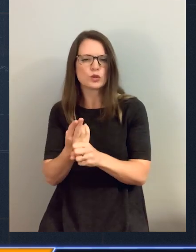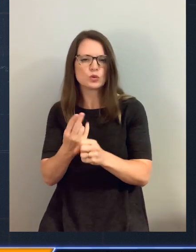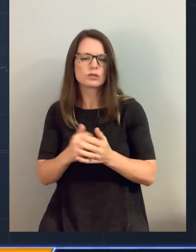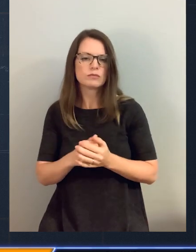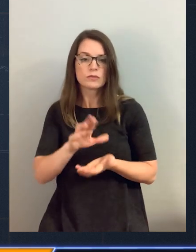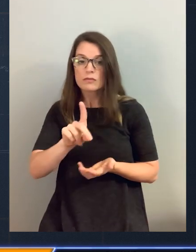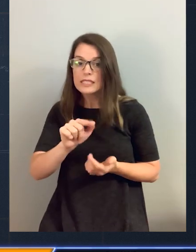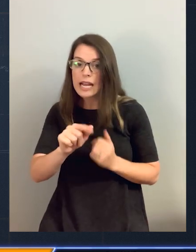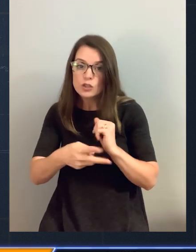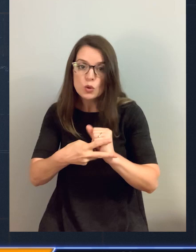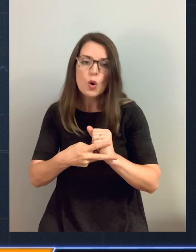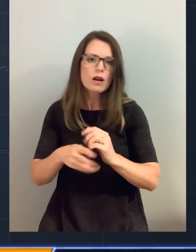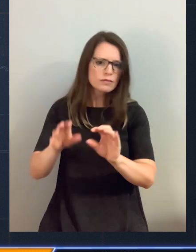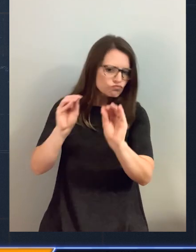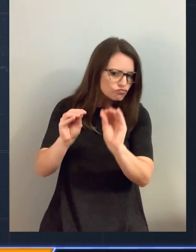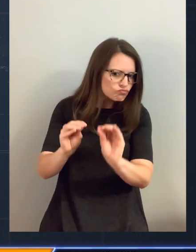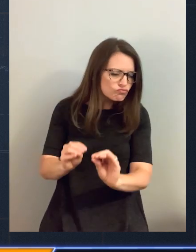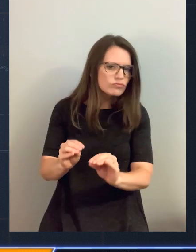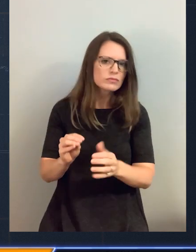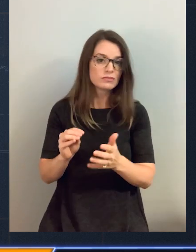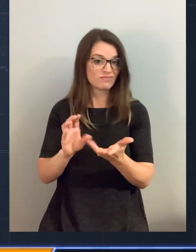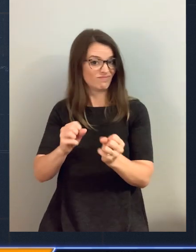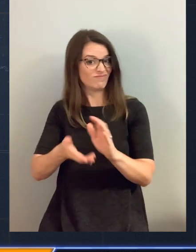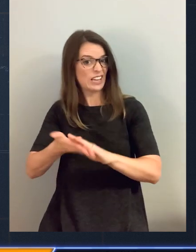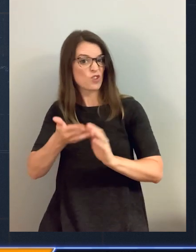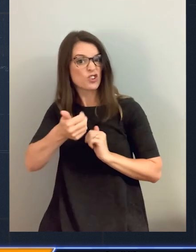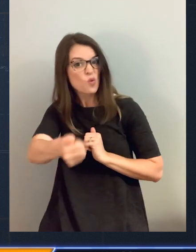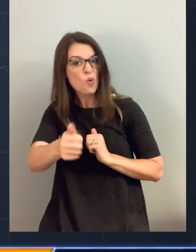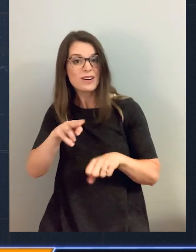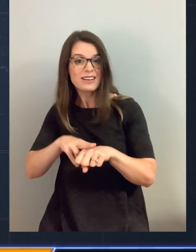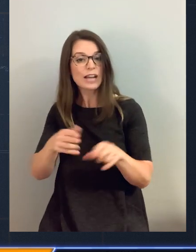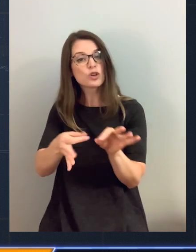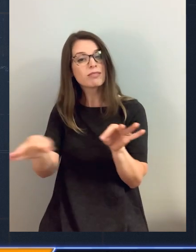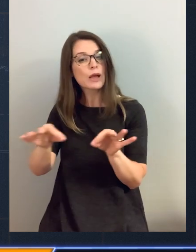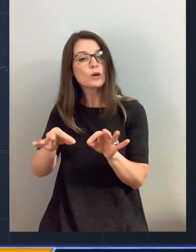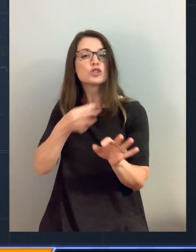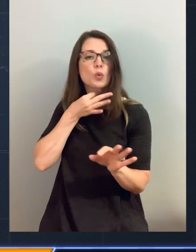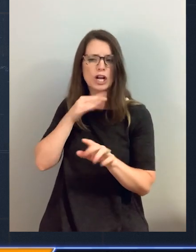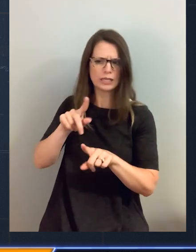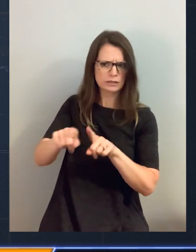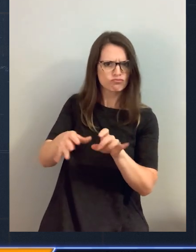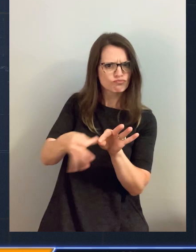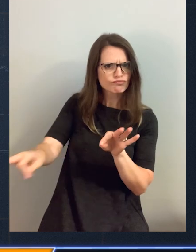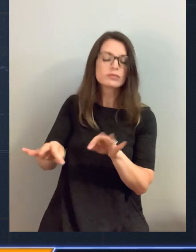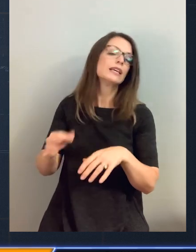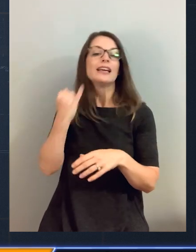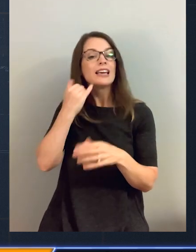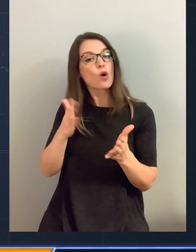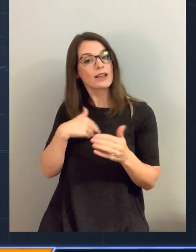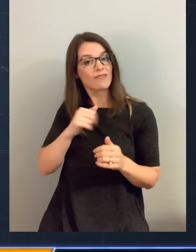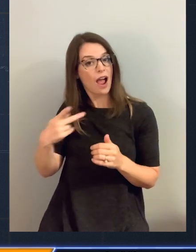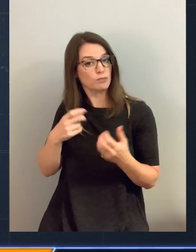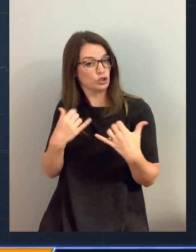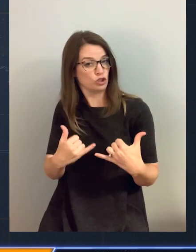use. You create your data store, you add your data, and then you can run your own natural language queries. If you've got existing apps